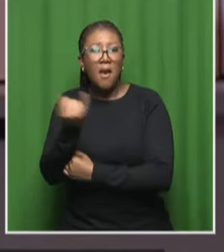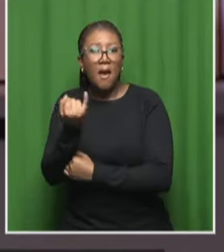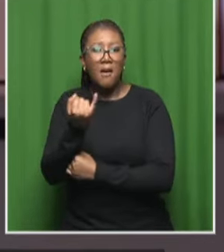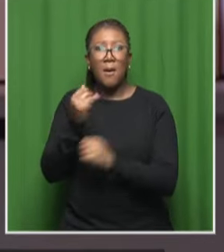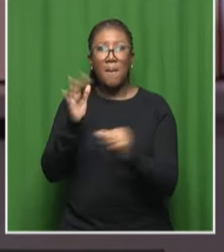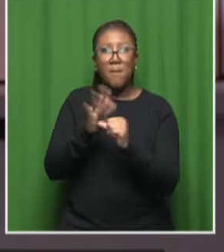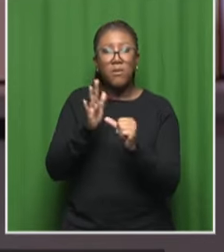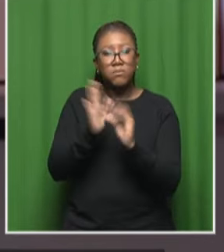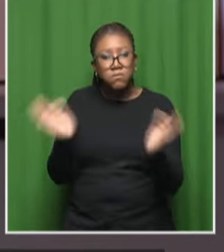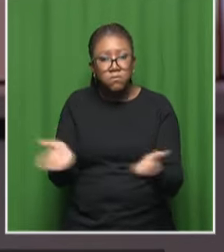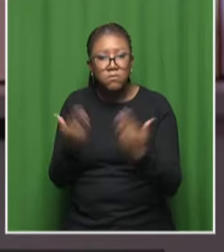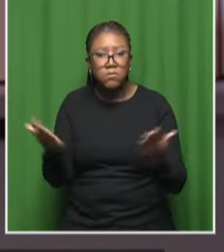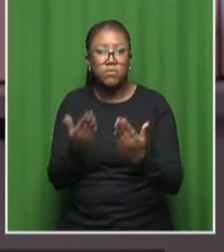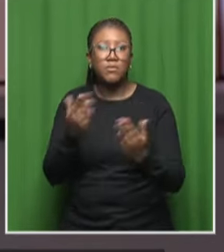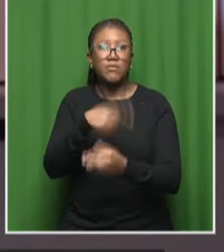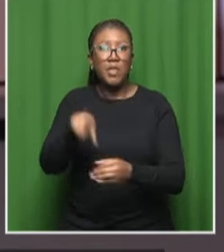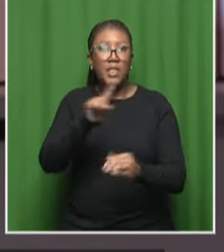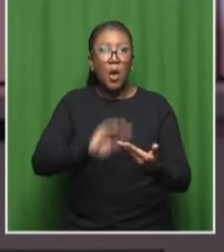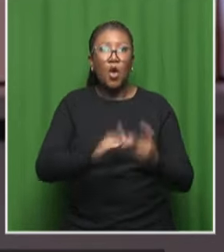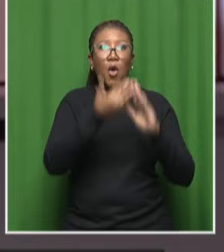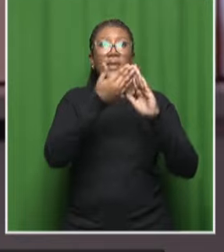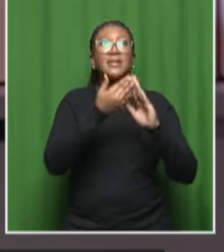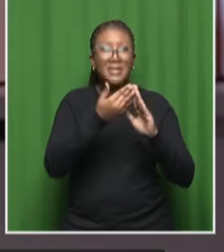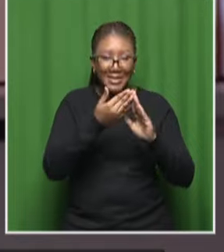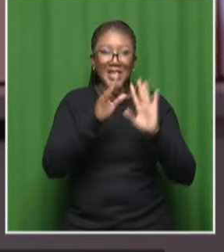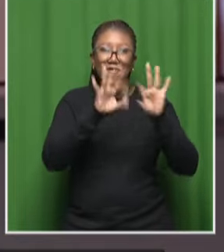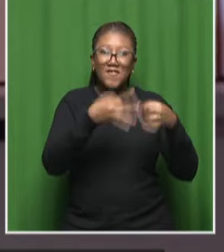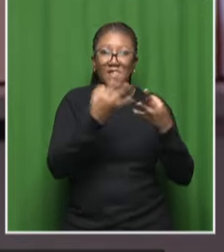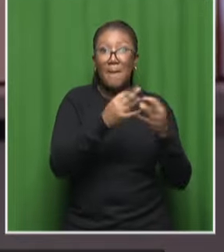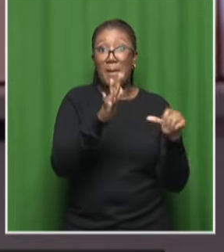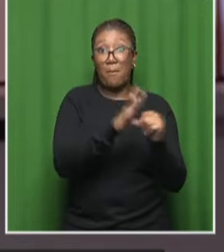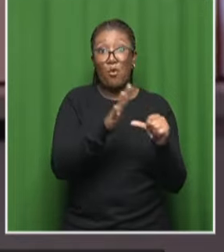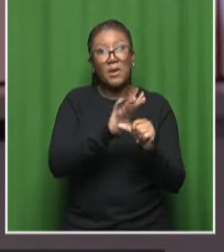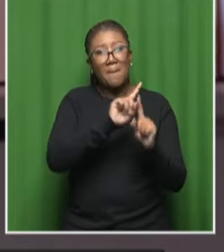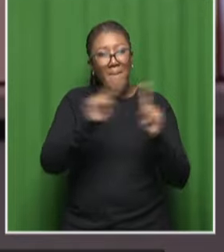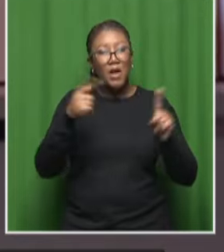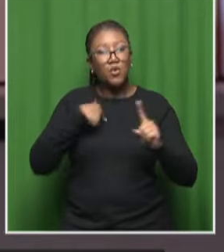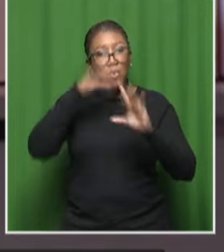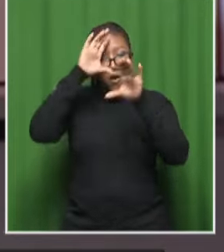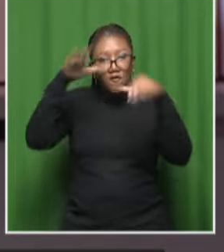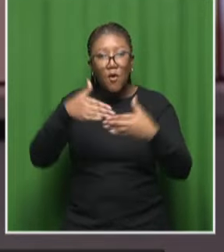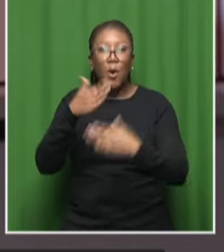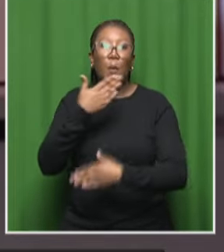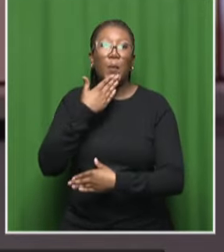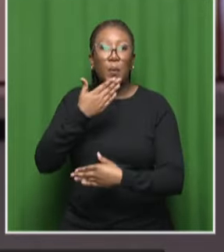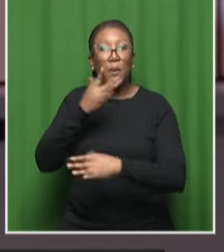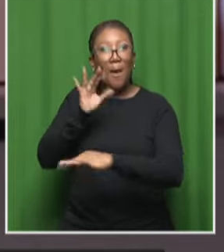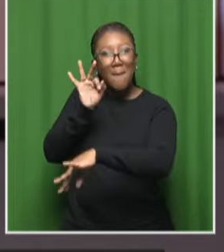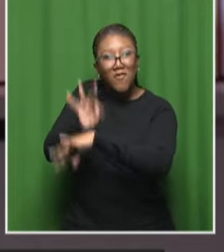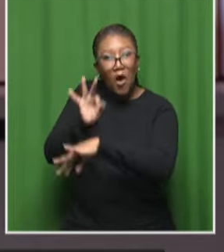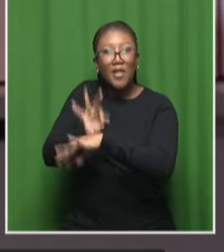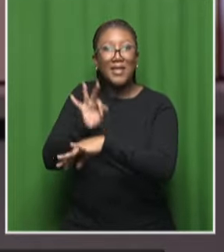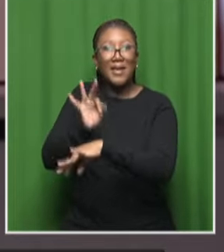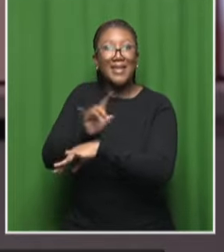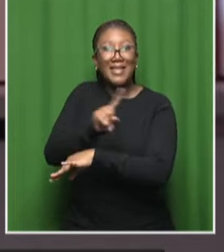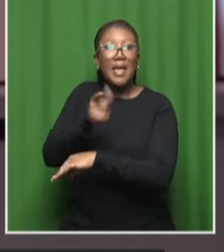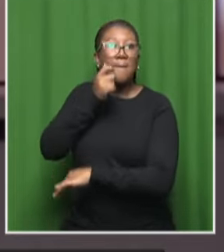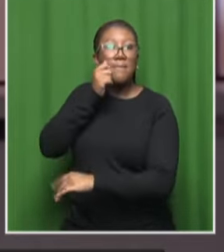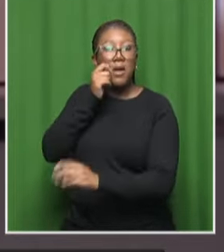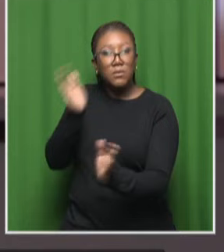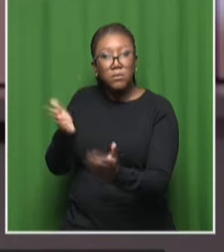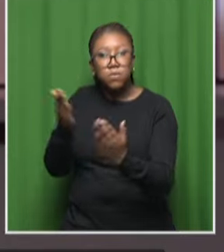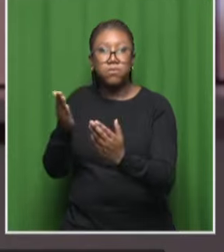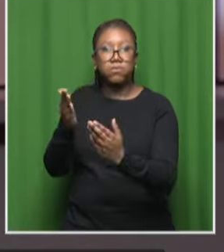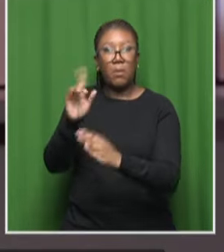rebuild the fabric of society through family family is important the character of every person sitting here is formed in a